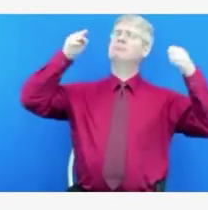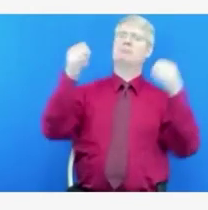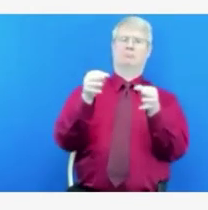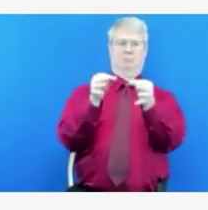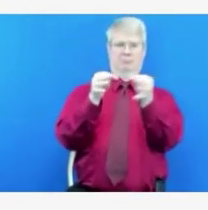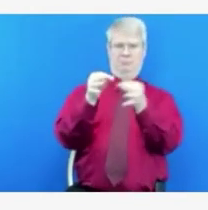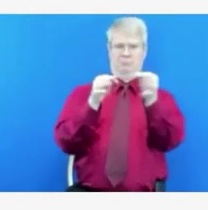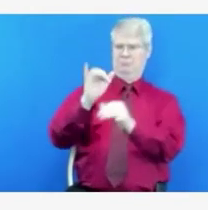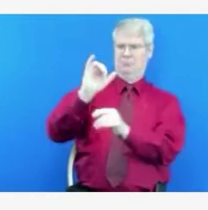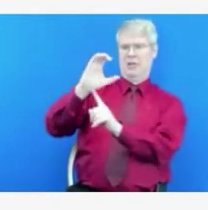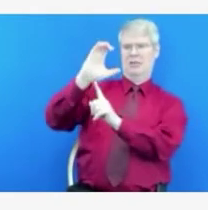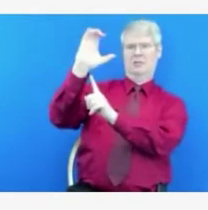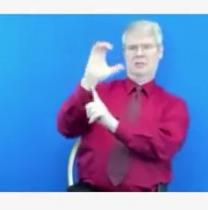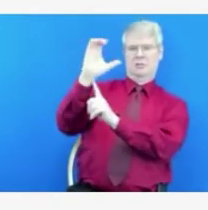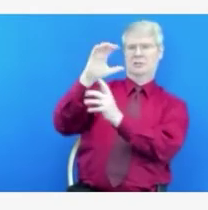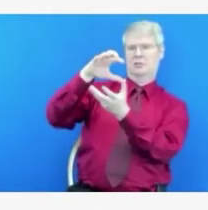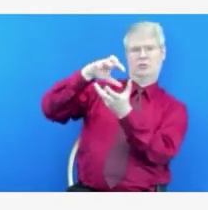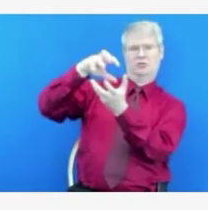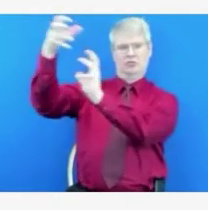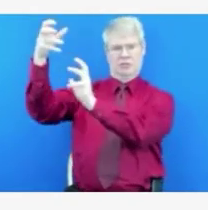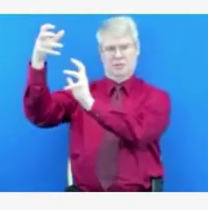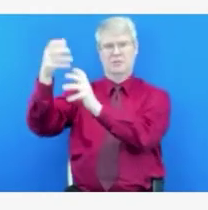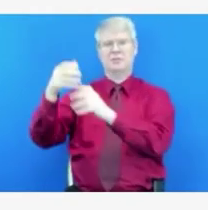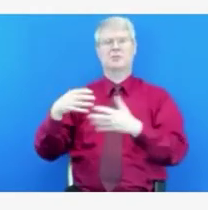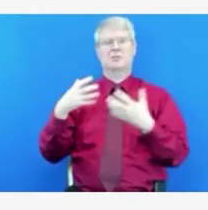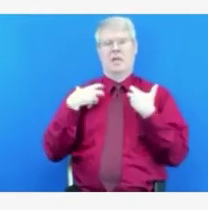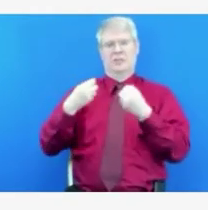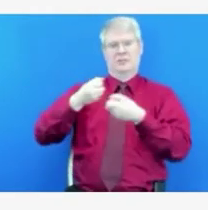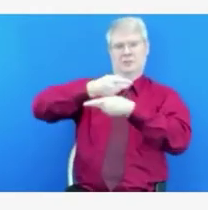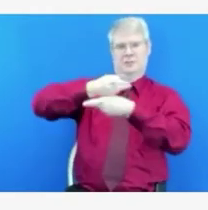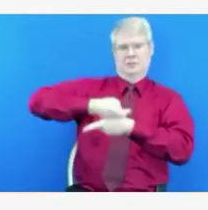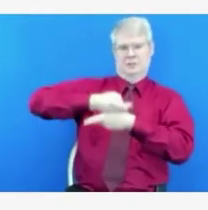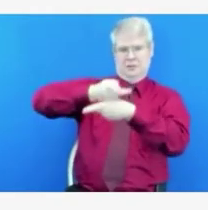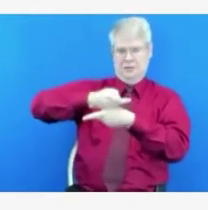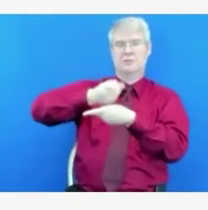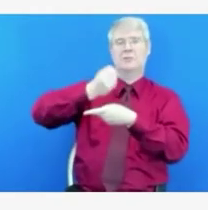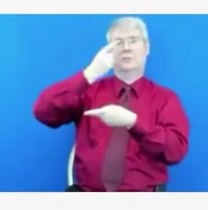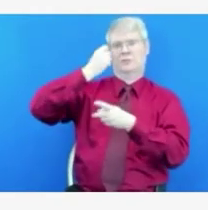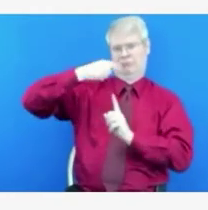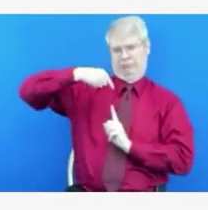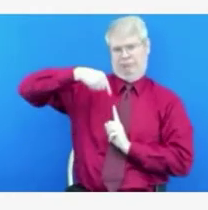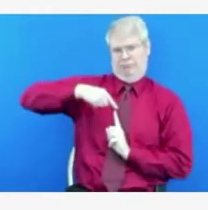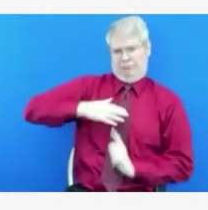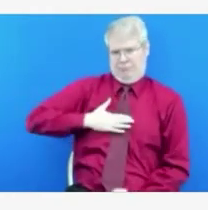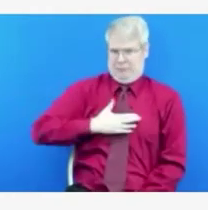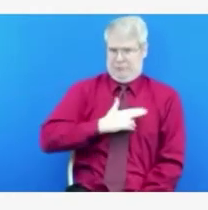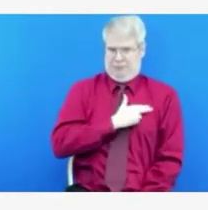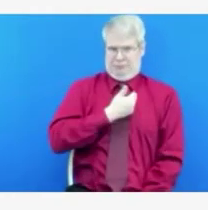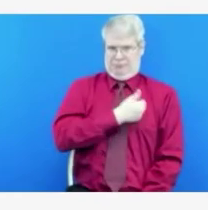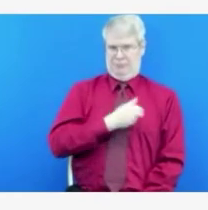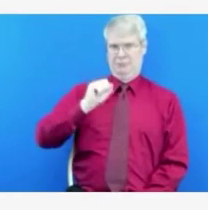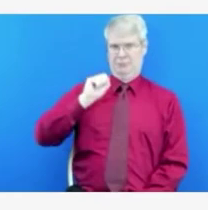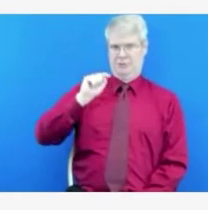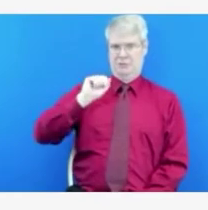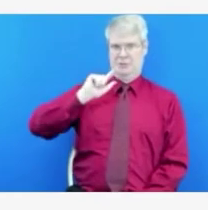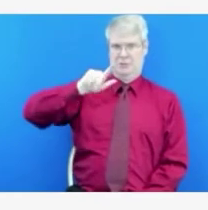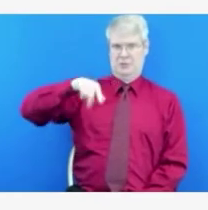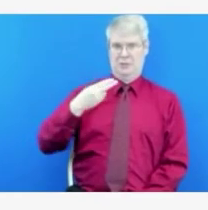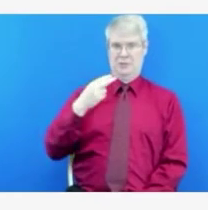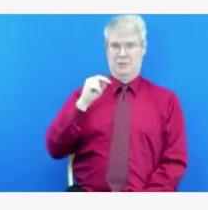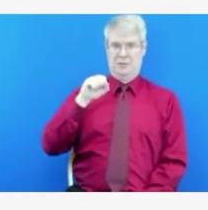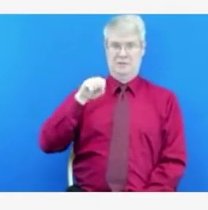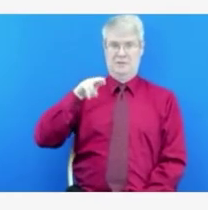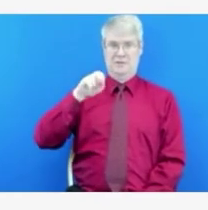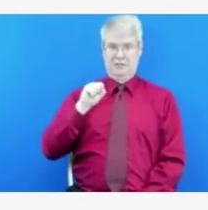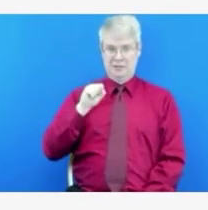to talk a bit about moving from the concept of pandemic to endemic, and I'll explain more about that. then finally,